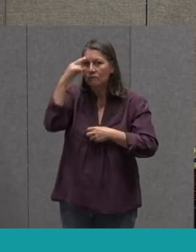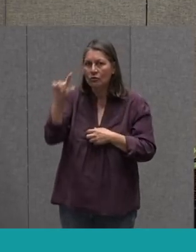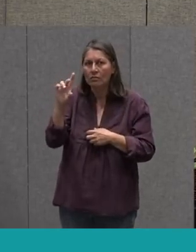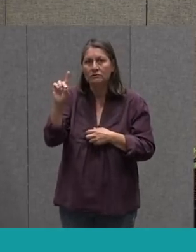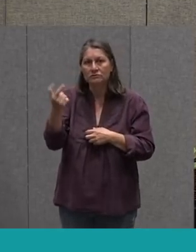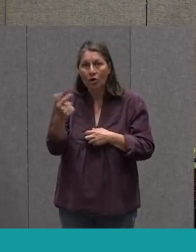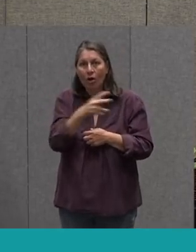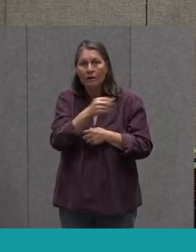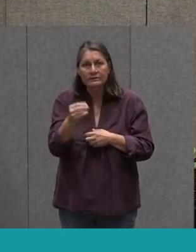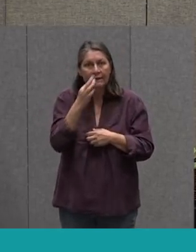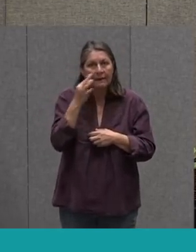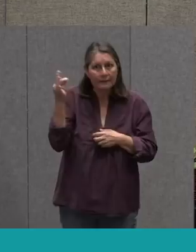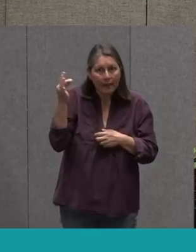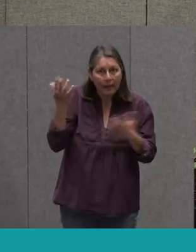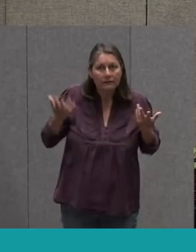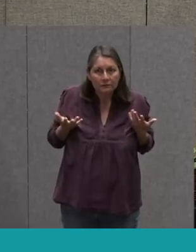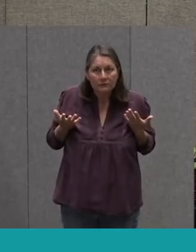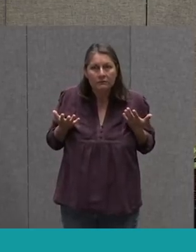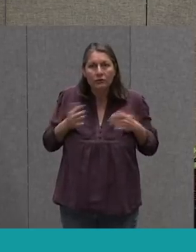Cats Like Your